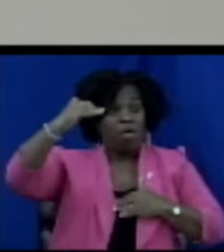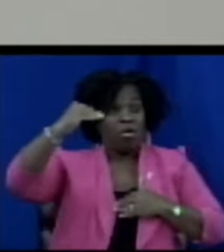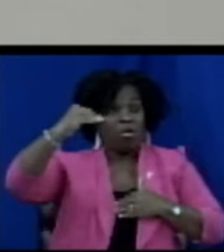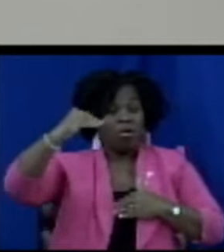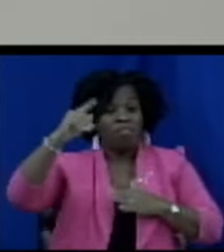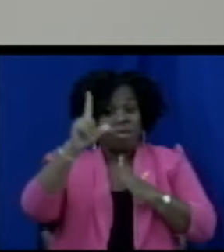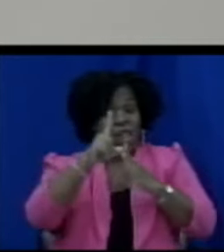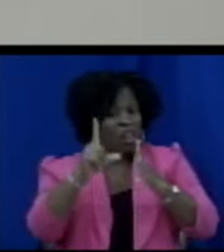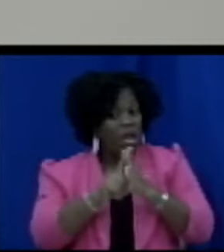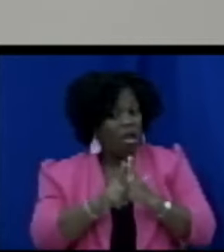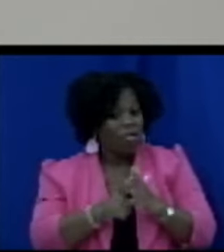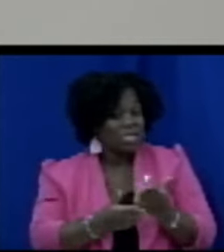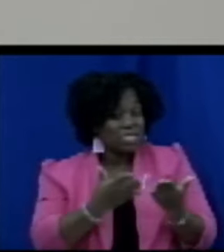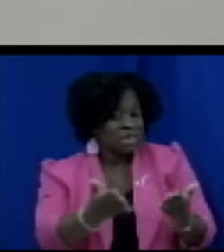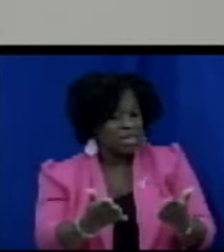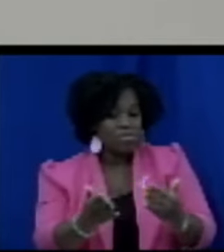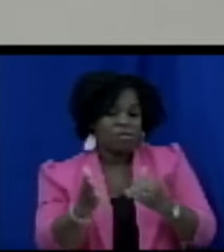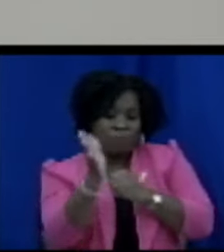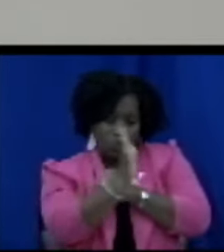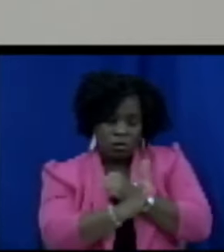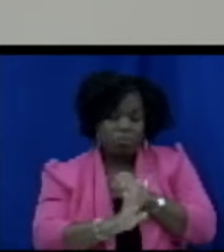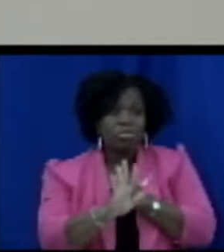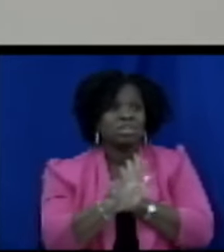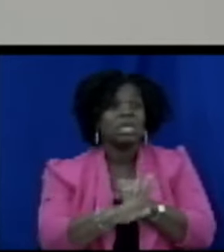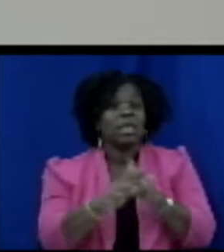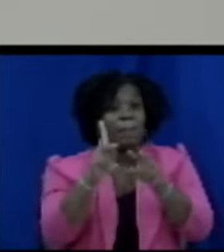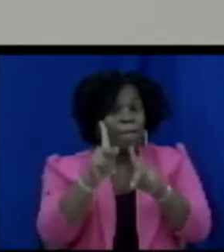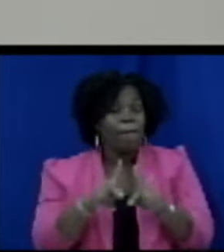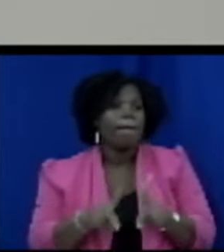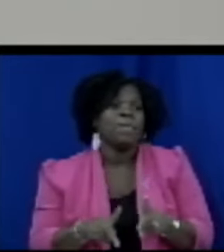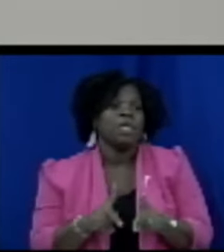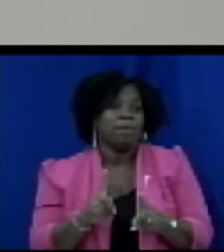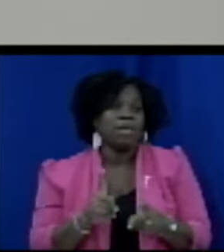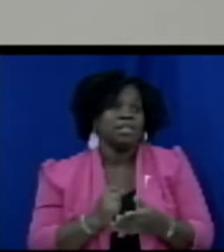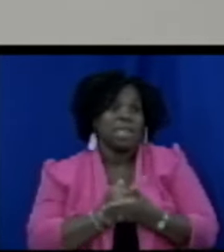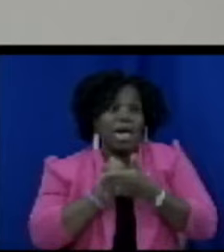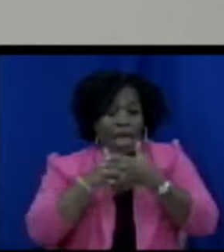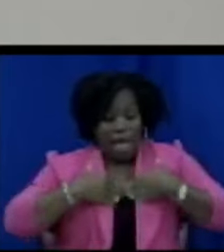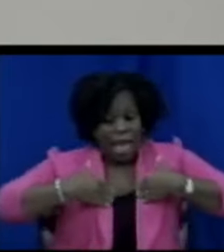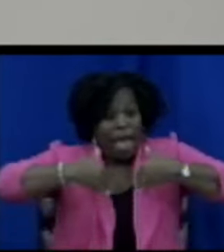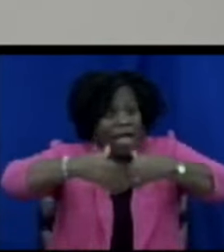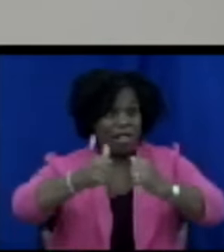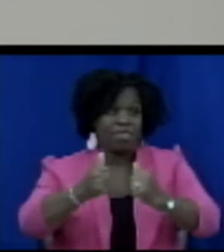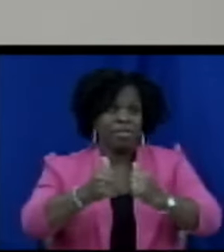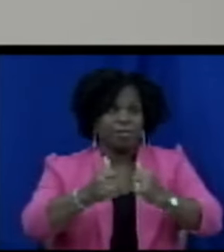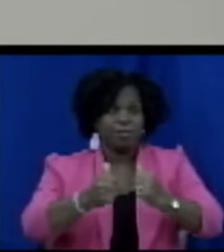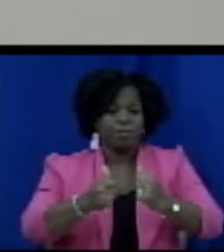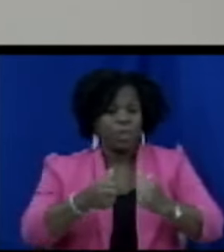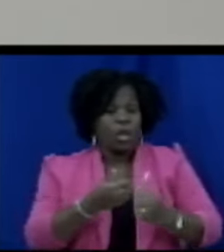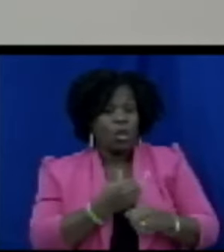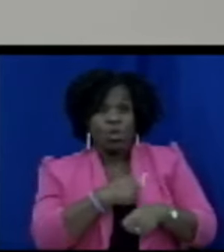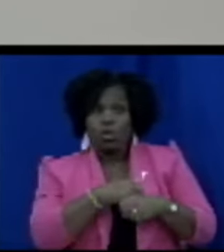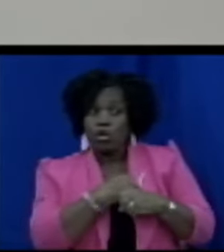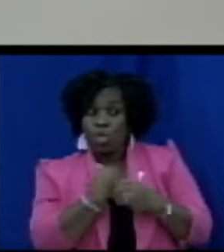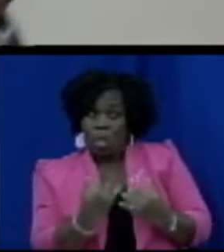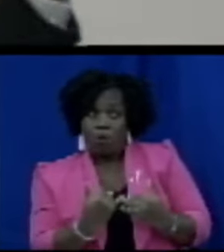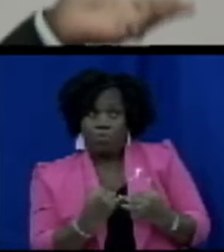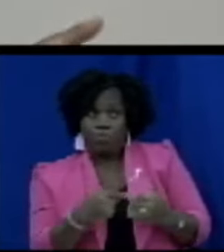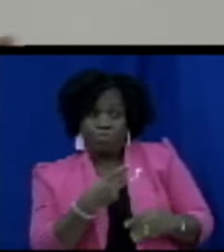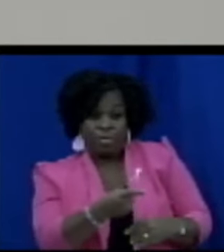people's health their safety and the likes now this board is not a board similar to